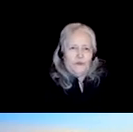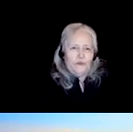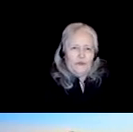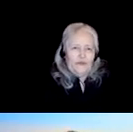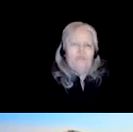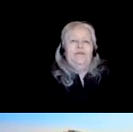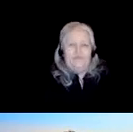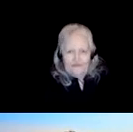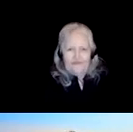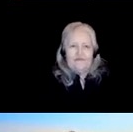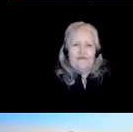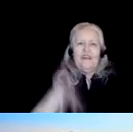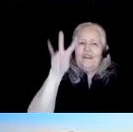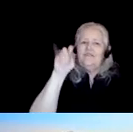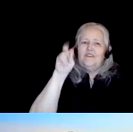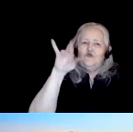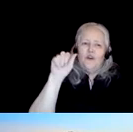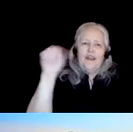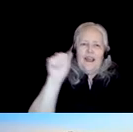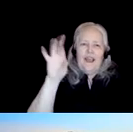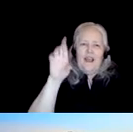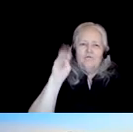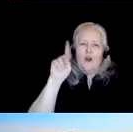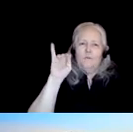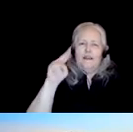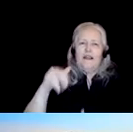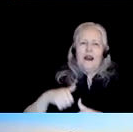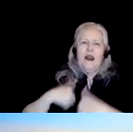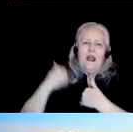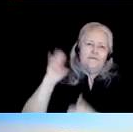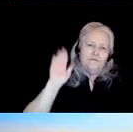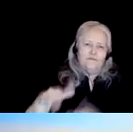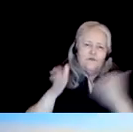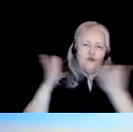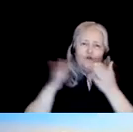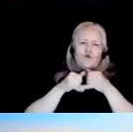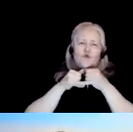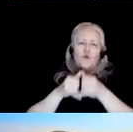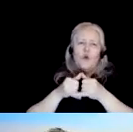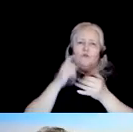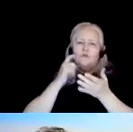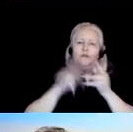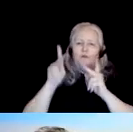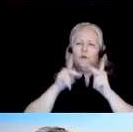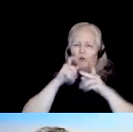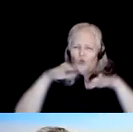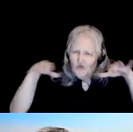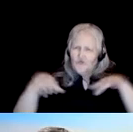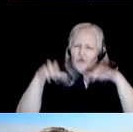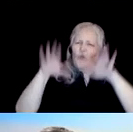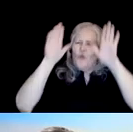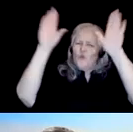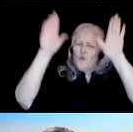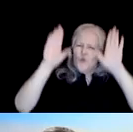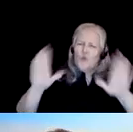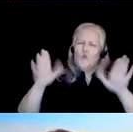The Victoria A. Frumpkin Lifetime Service Award recognizes individuals who have performed extraordinary service to the discipline